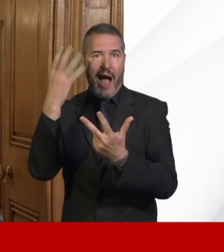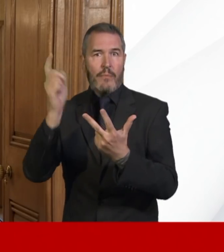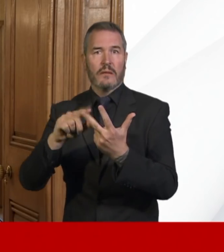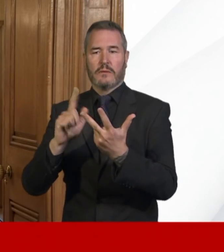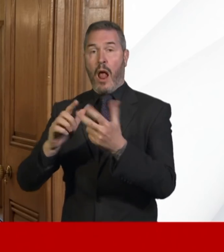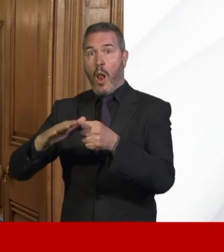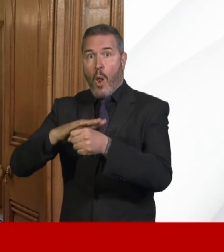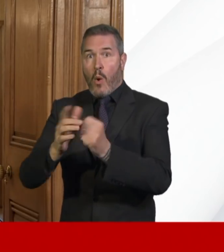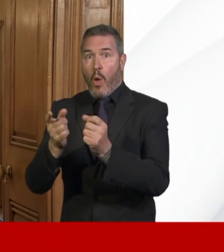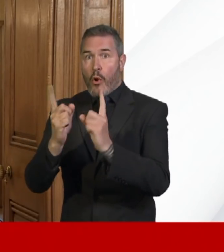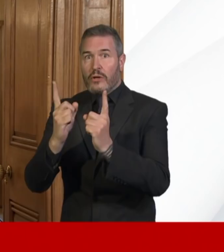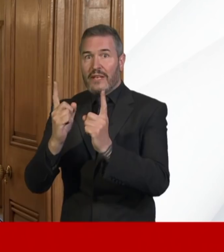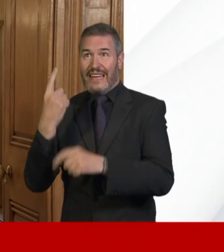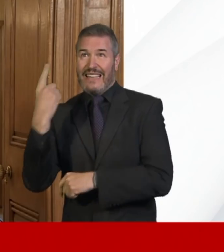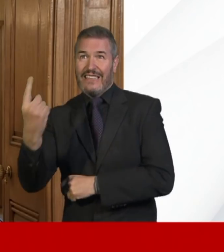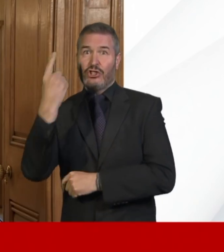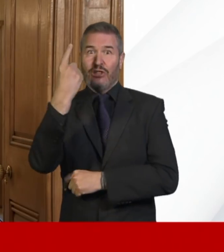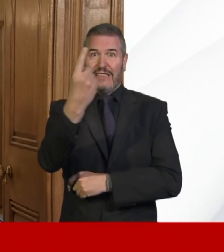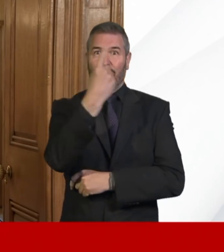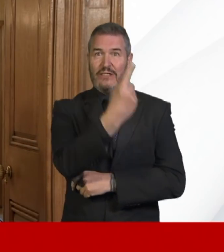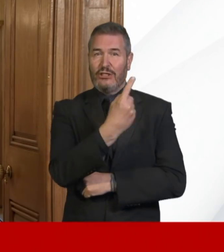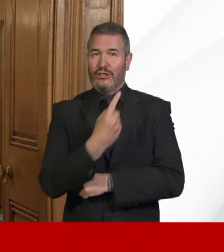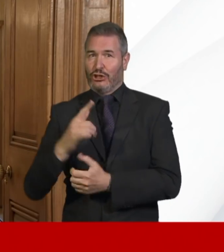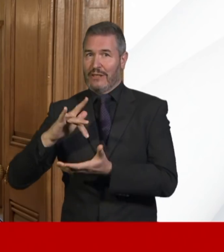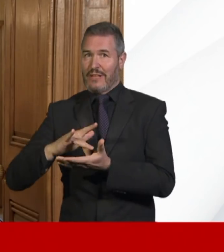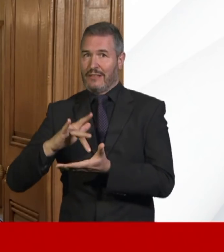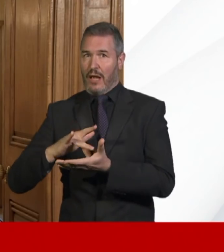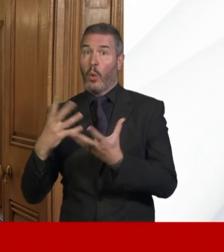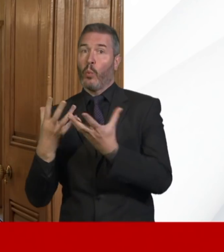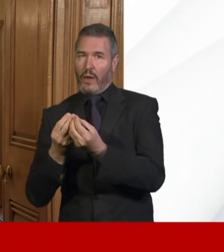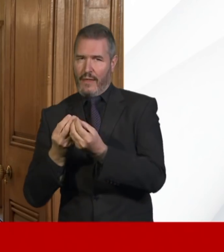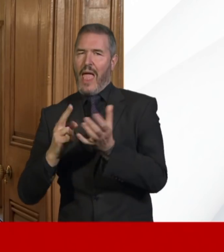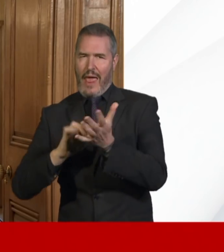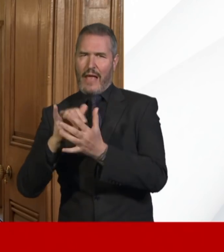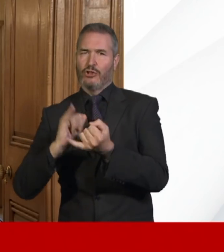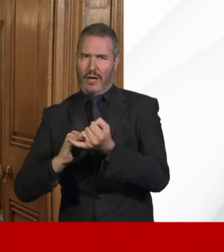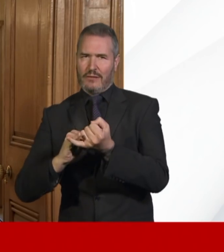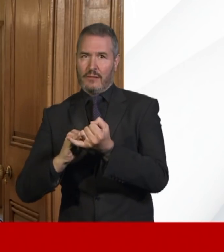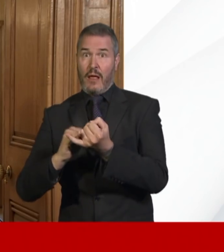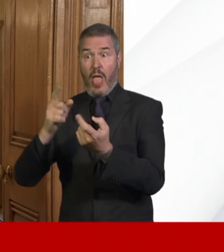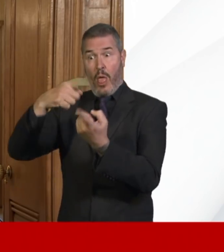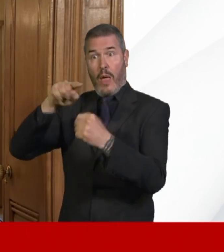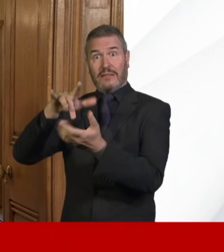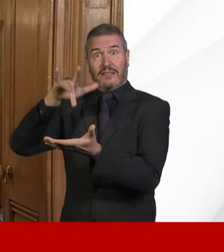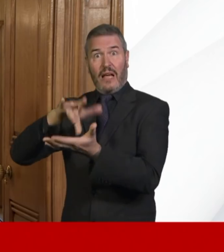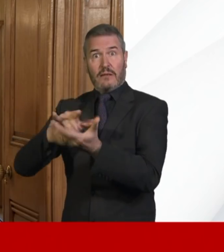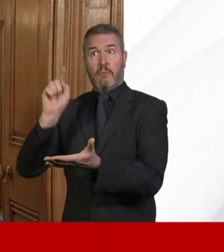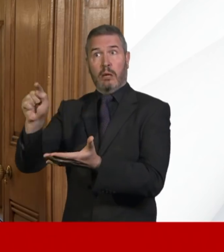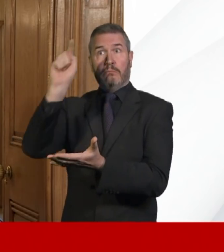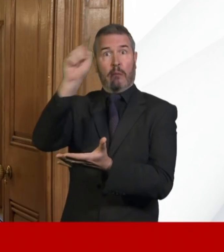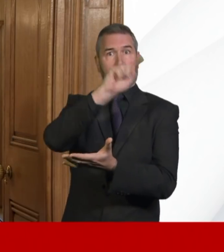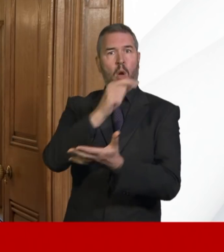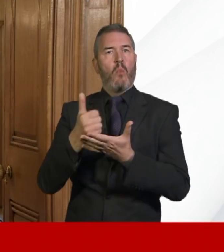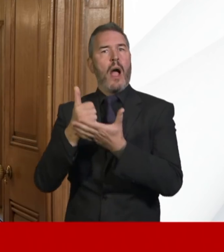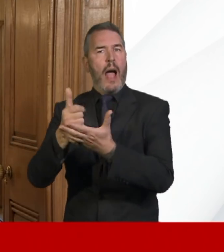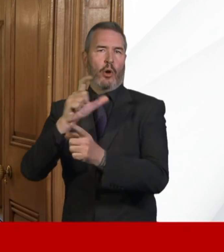with local authorities and the NHS to lead communities through this challenging period –